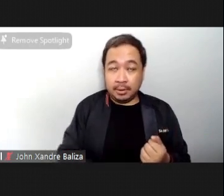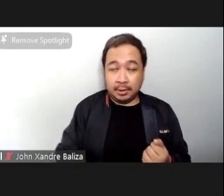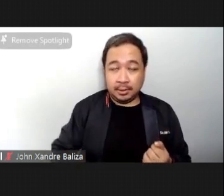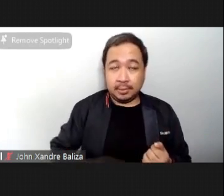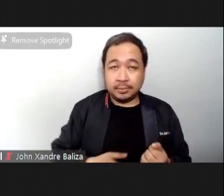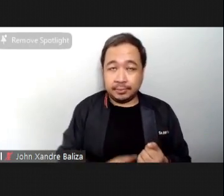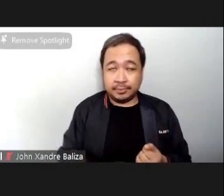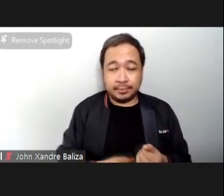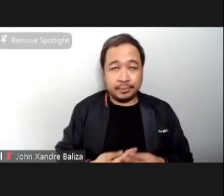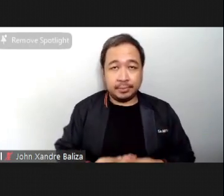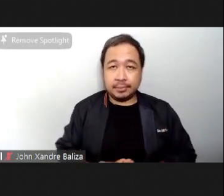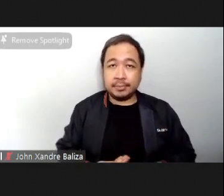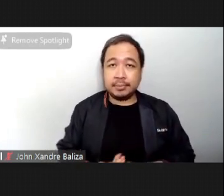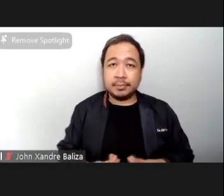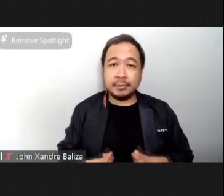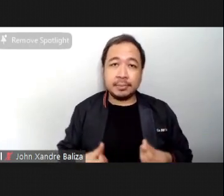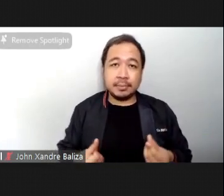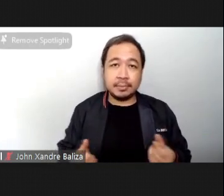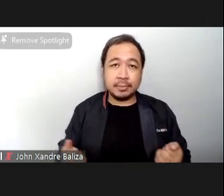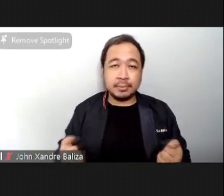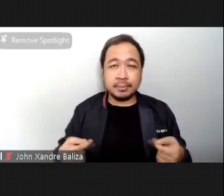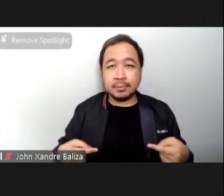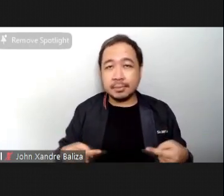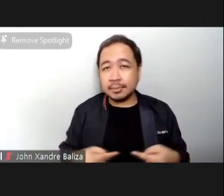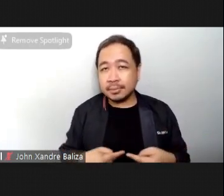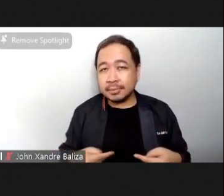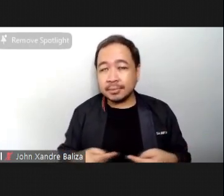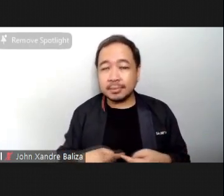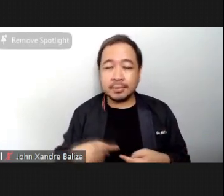Washing away the pain from your back.